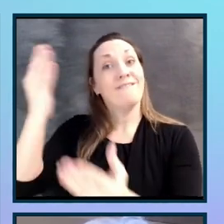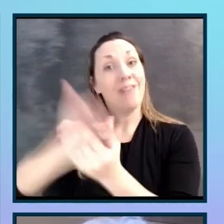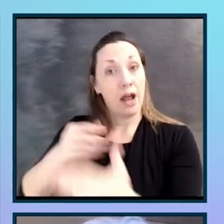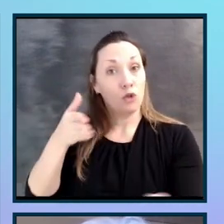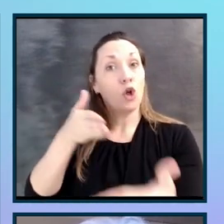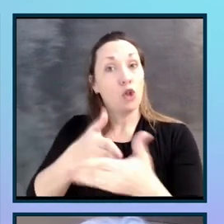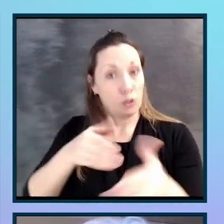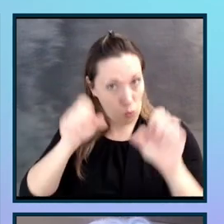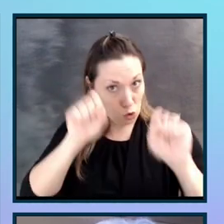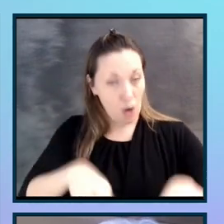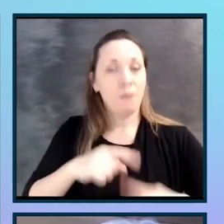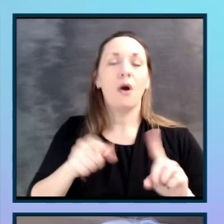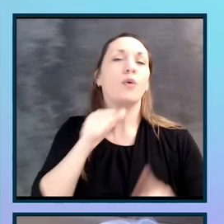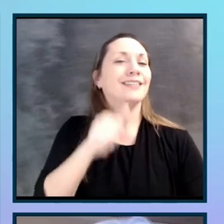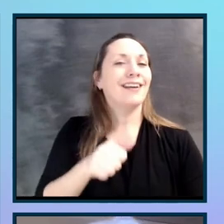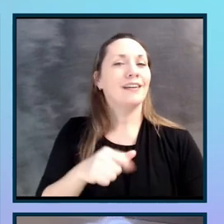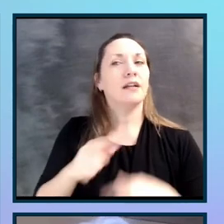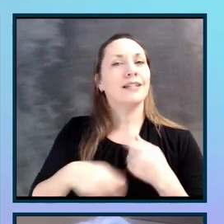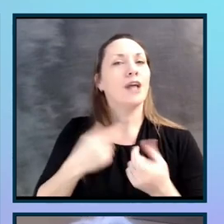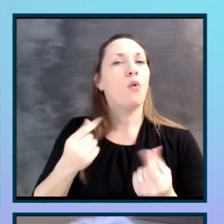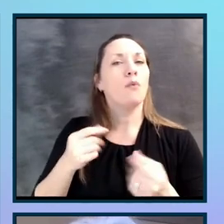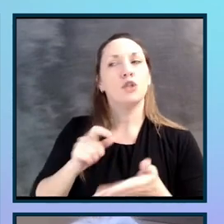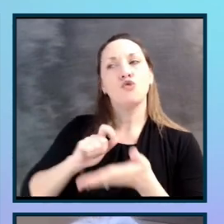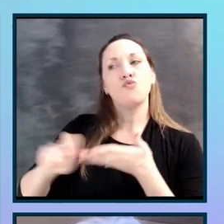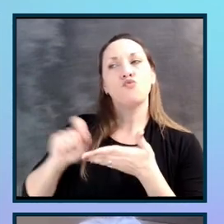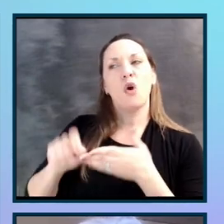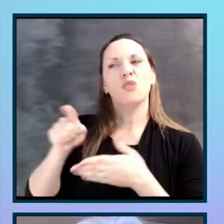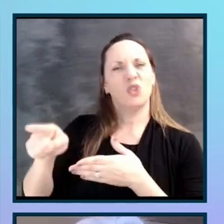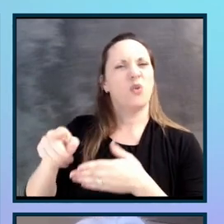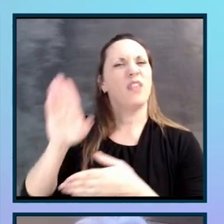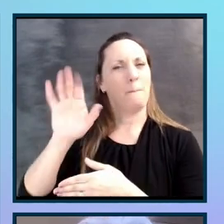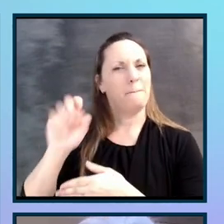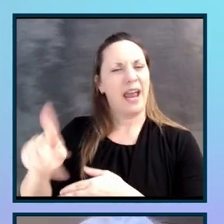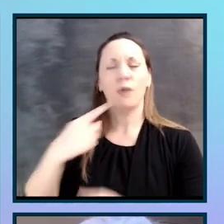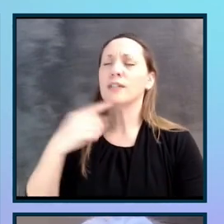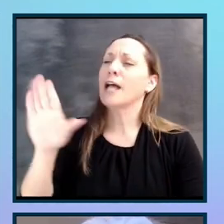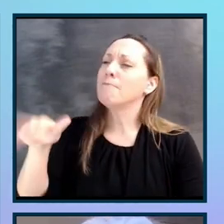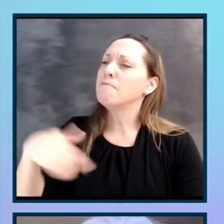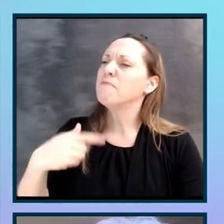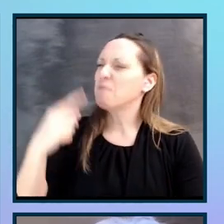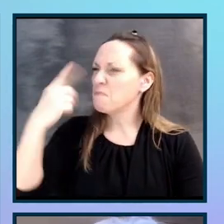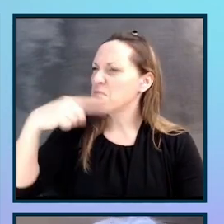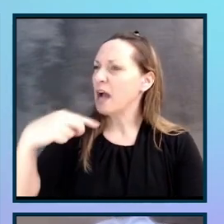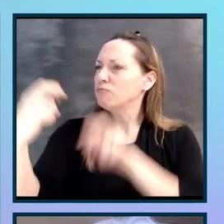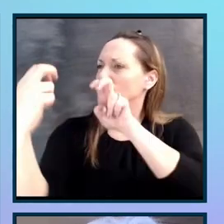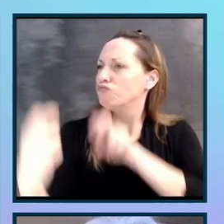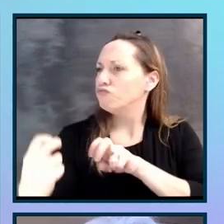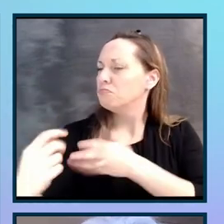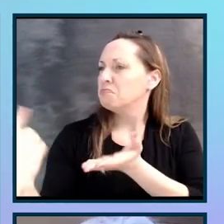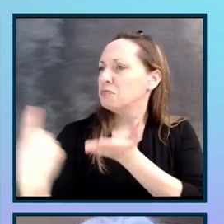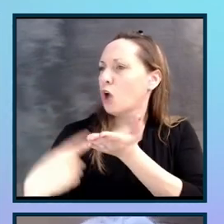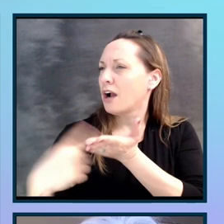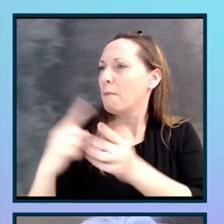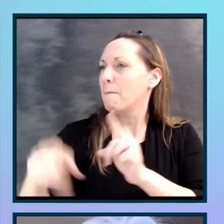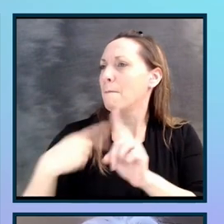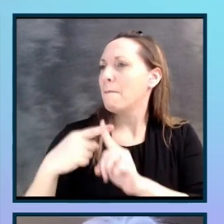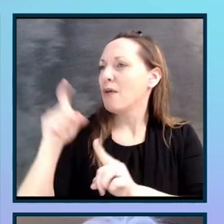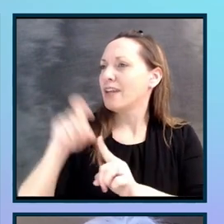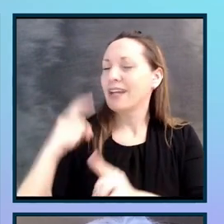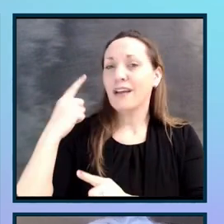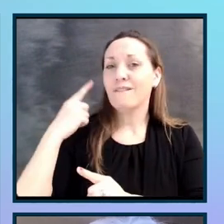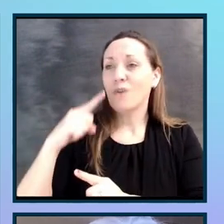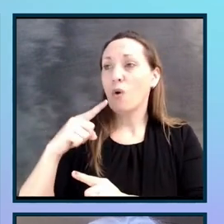Instead, we wrote to banks, Bank America, Citibank, Wells Fargo. said, hey, can we sit down with you and talk about the need for talking